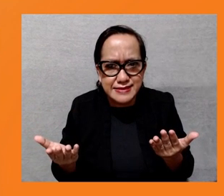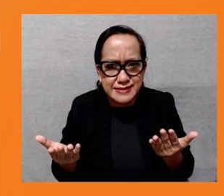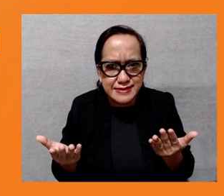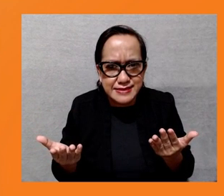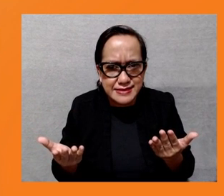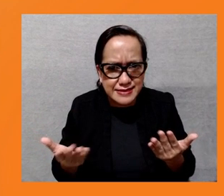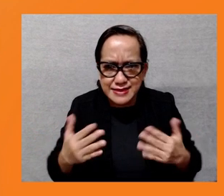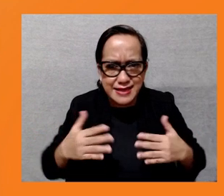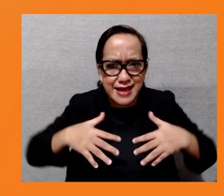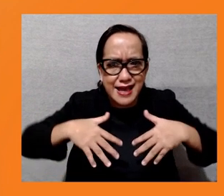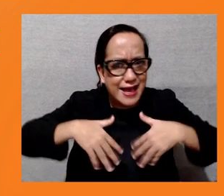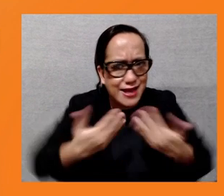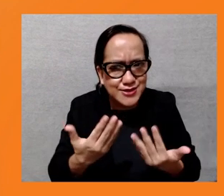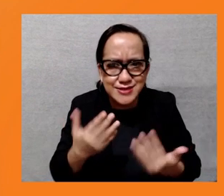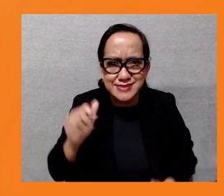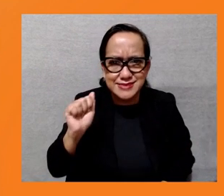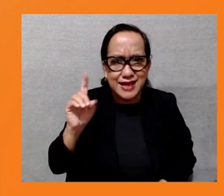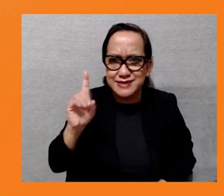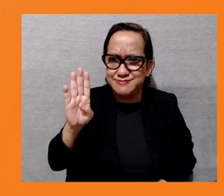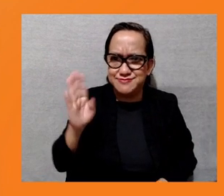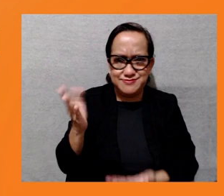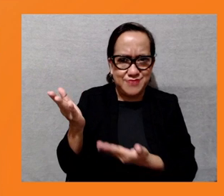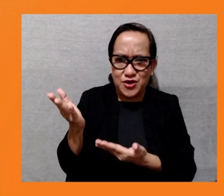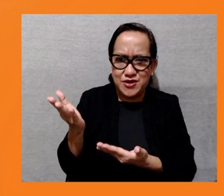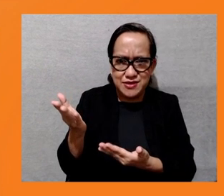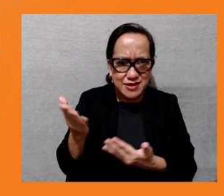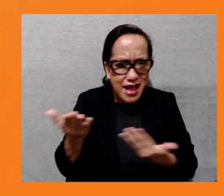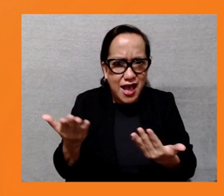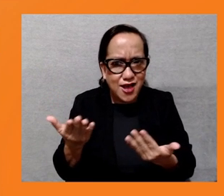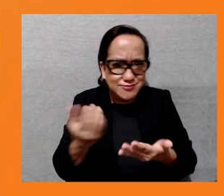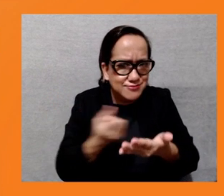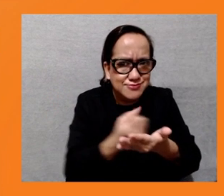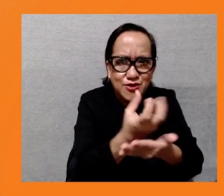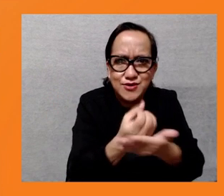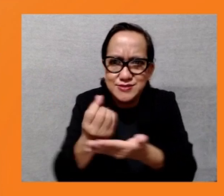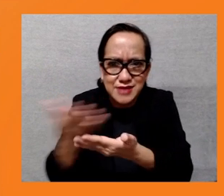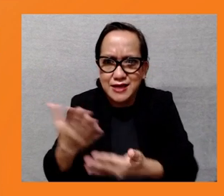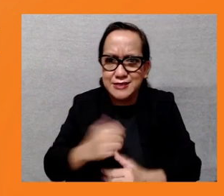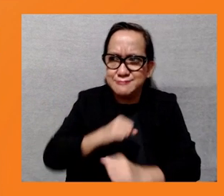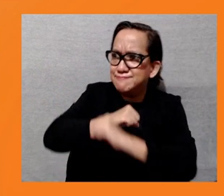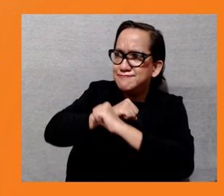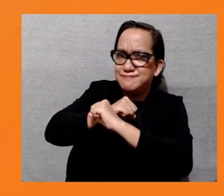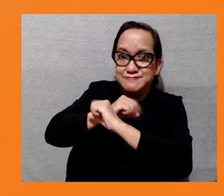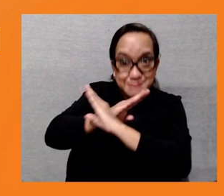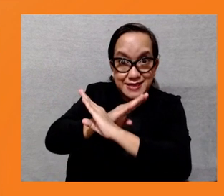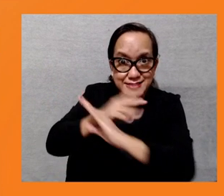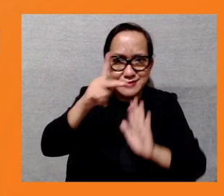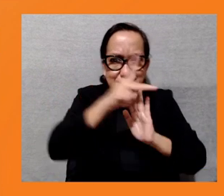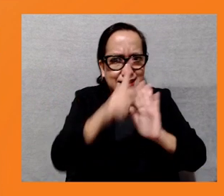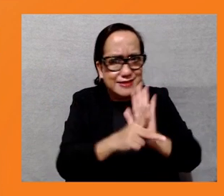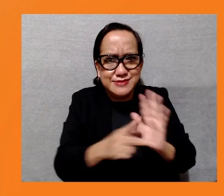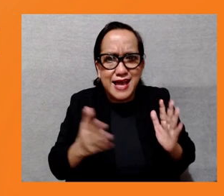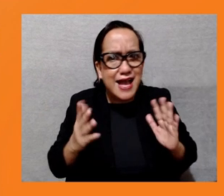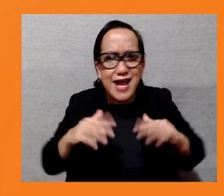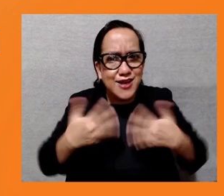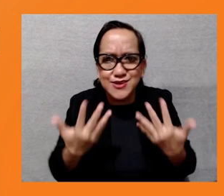borrowers implementing agencies, including companies and contractors carrying out the work. Lastly,